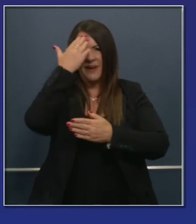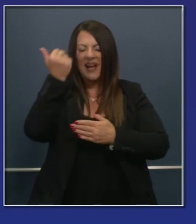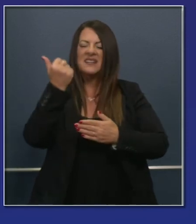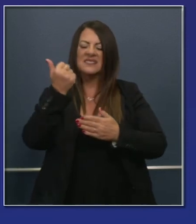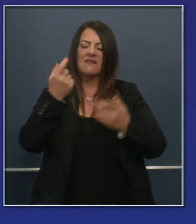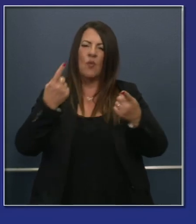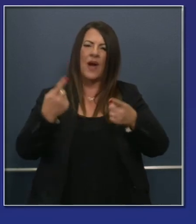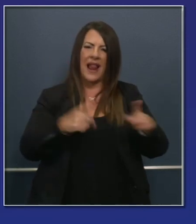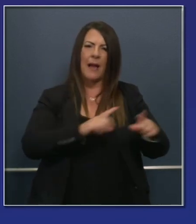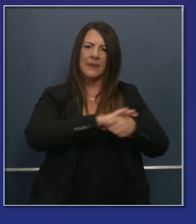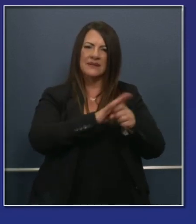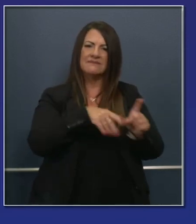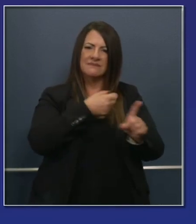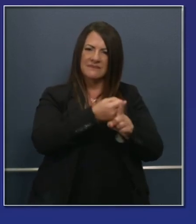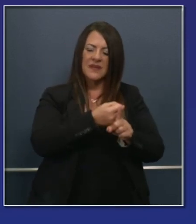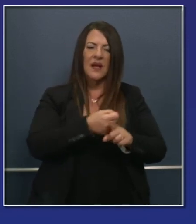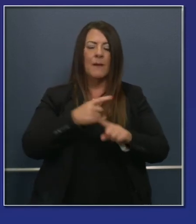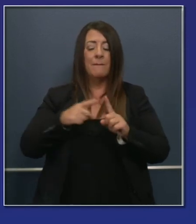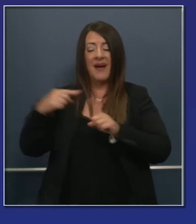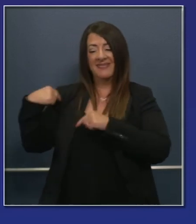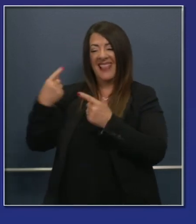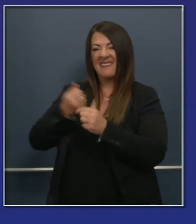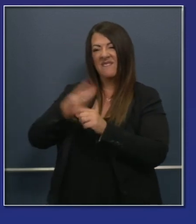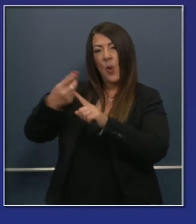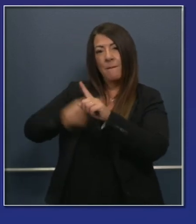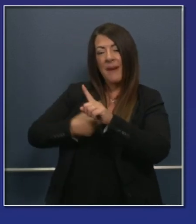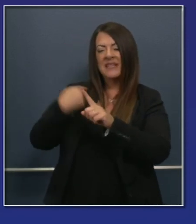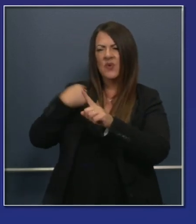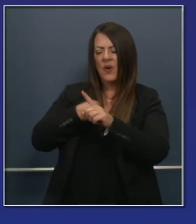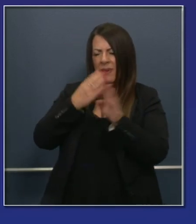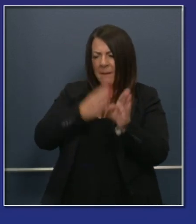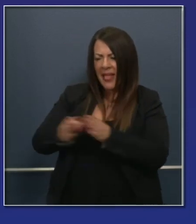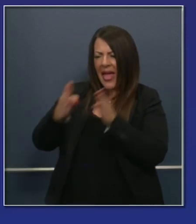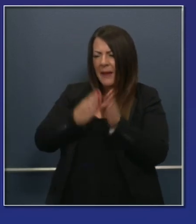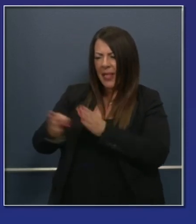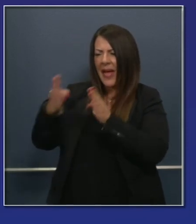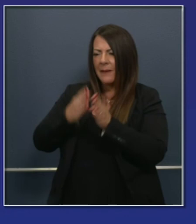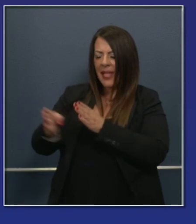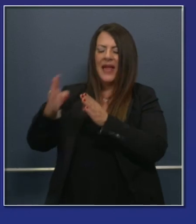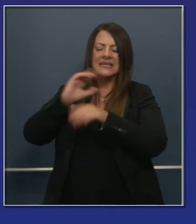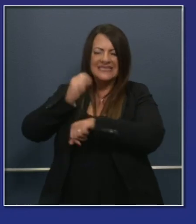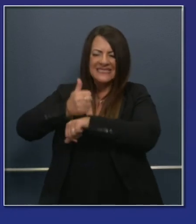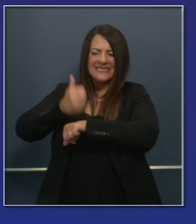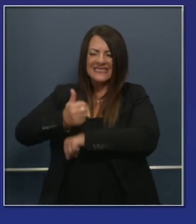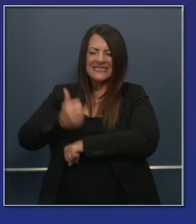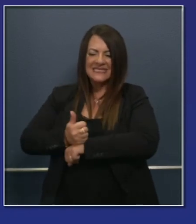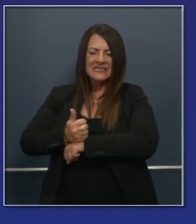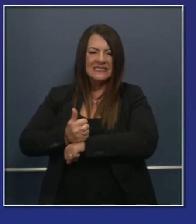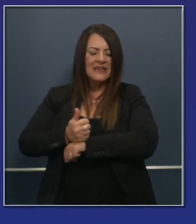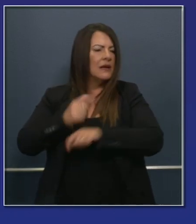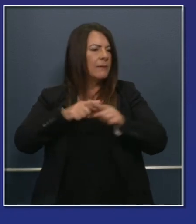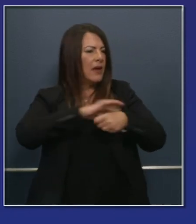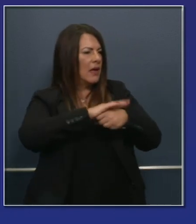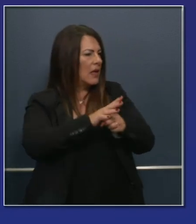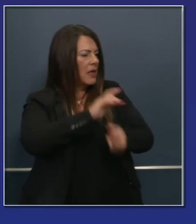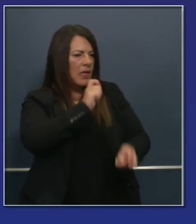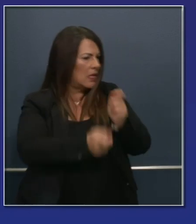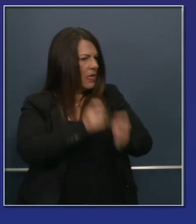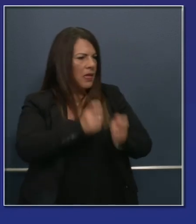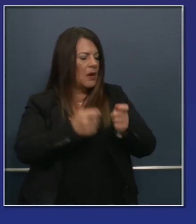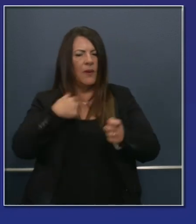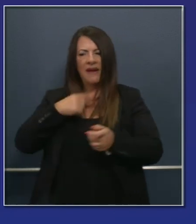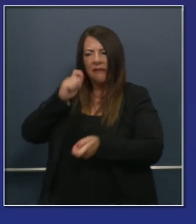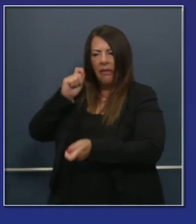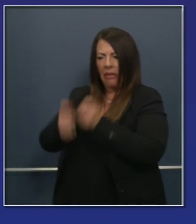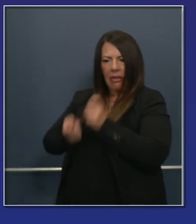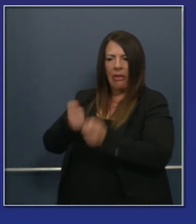preparation for months. We've all been providing guidance, but the pandemic changes. So then we have to change the guidance. things are just moving. I